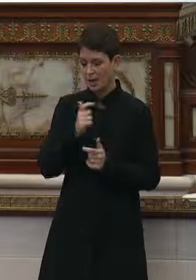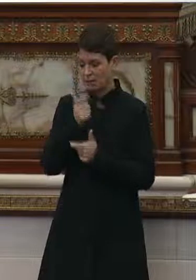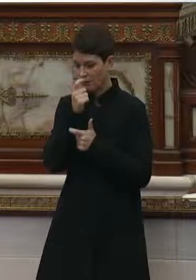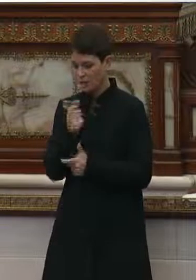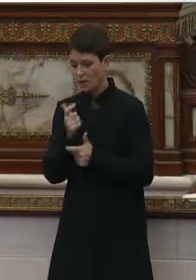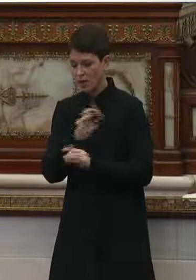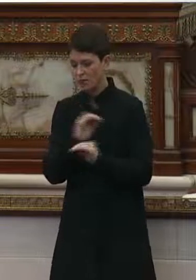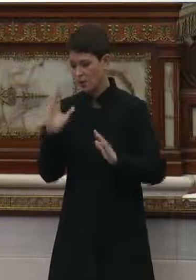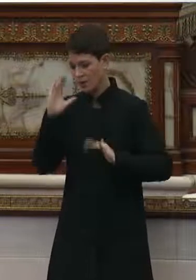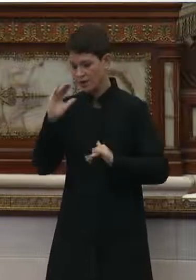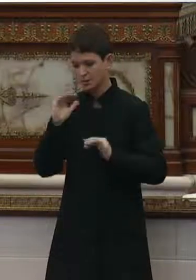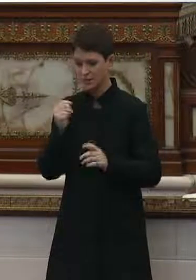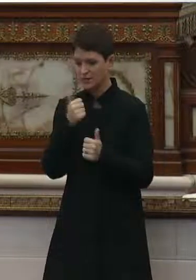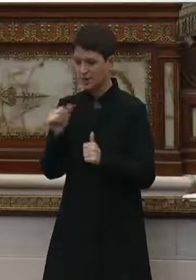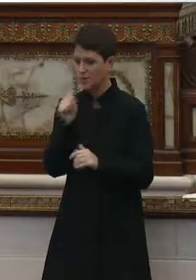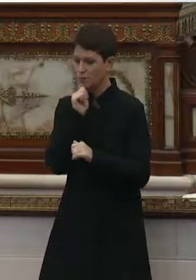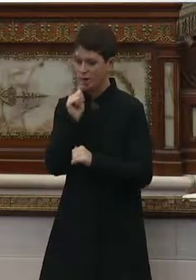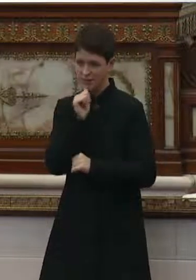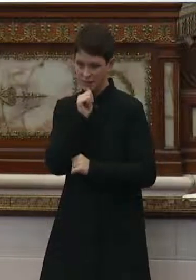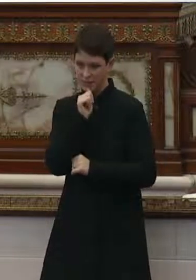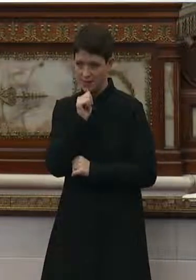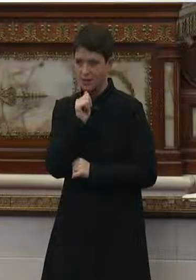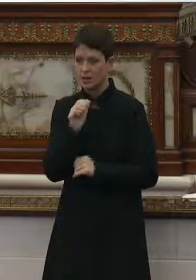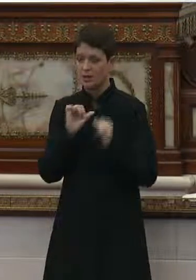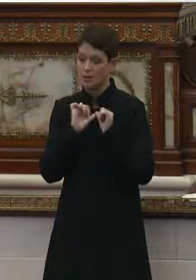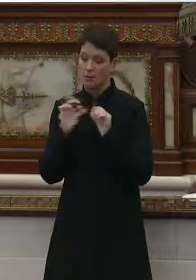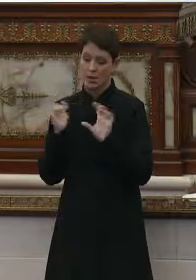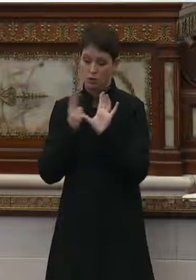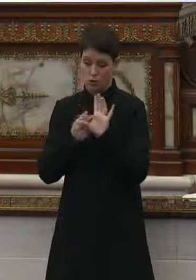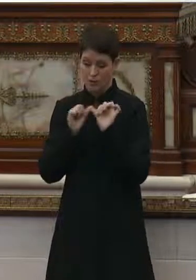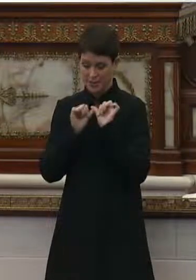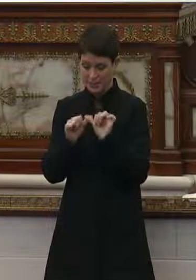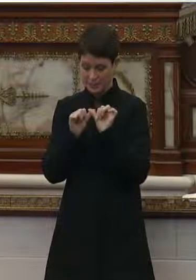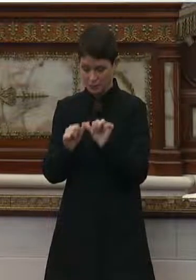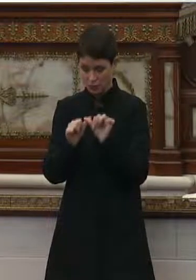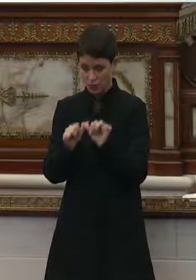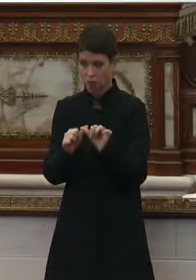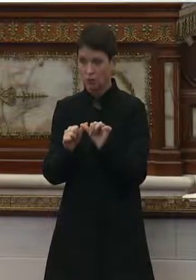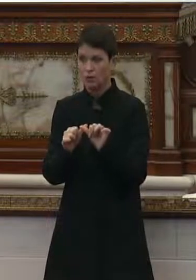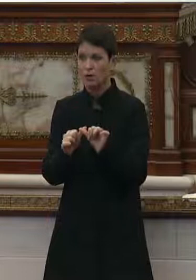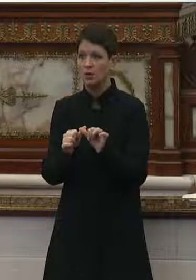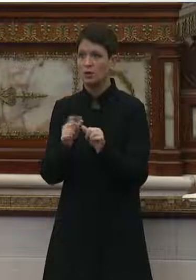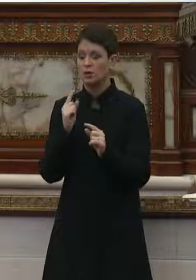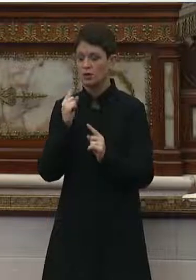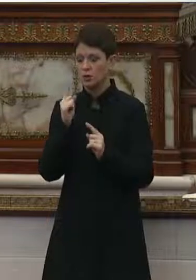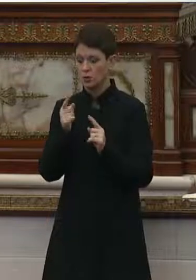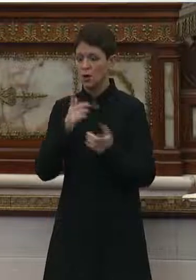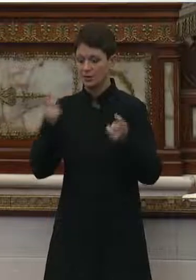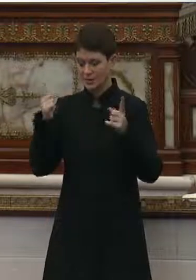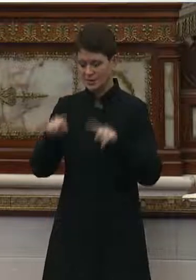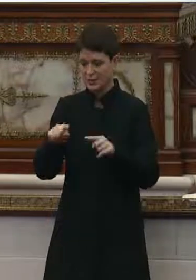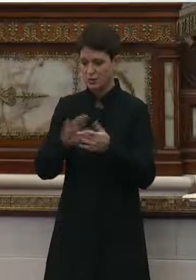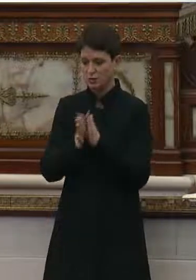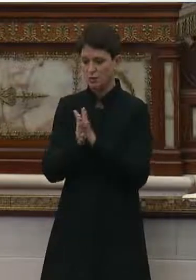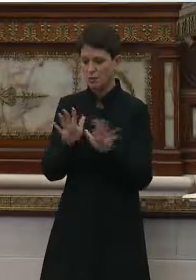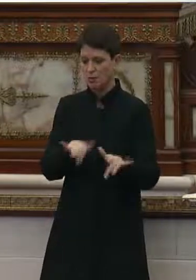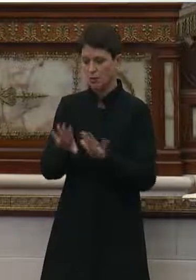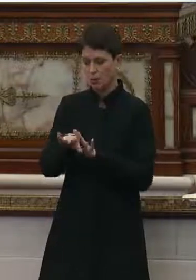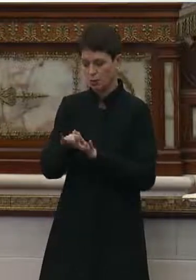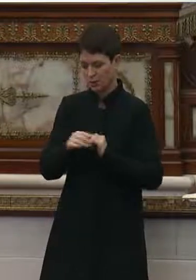reasonable expectation of privacy. By continuing to be in the meeting, you are consenting to being recorded.